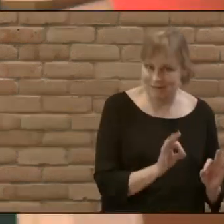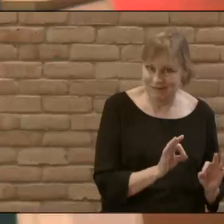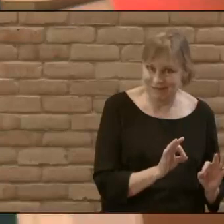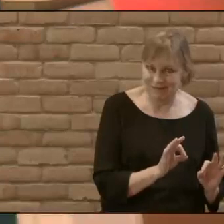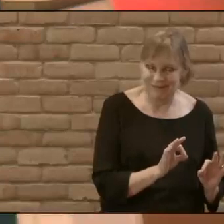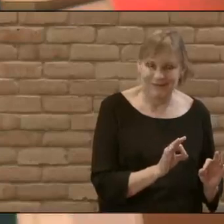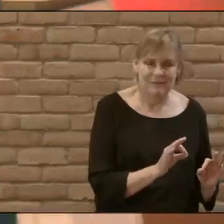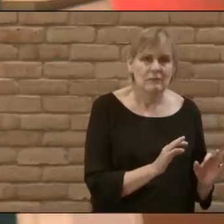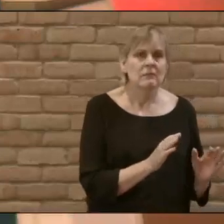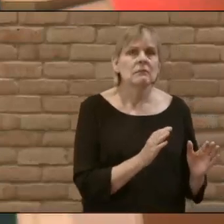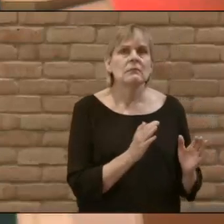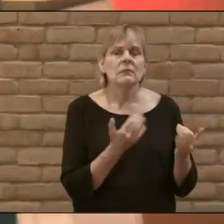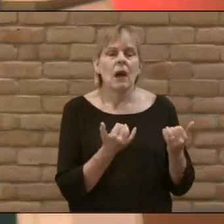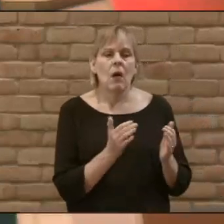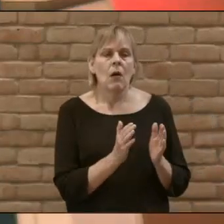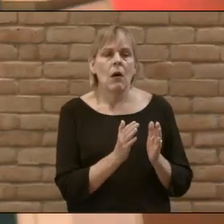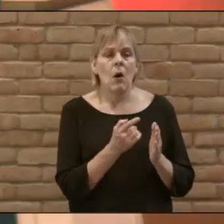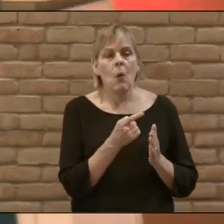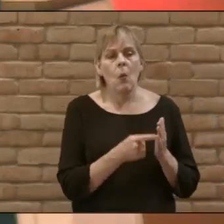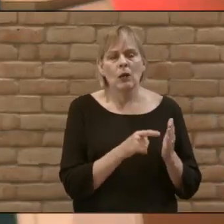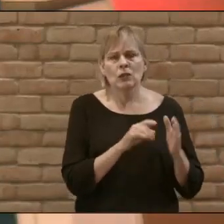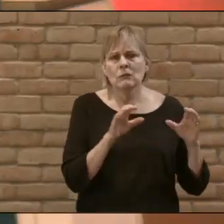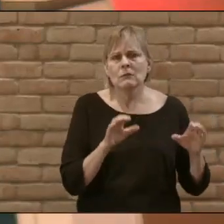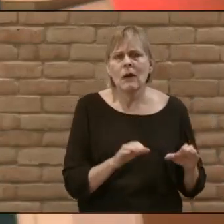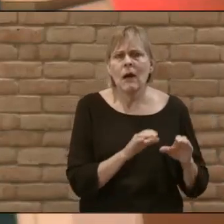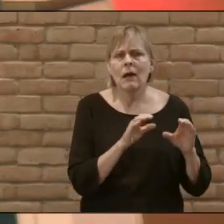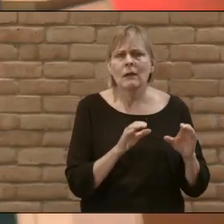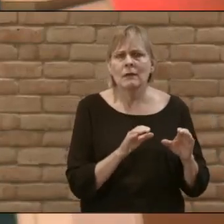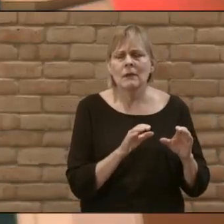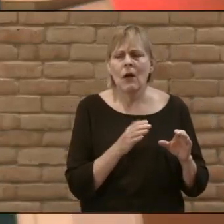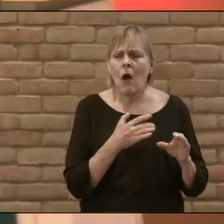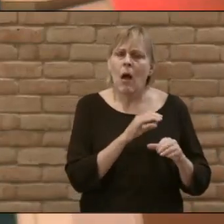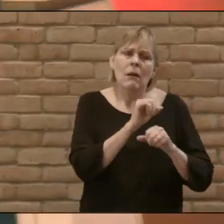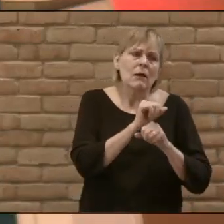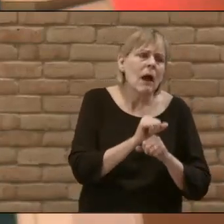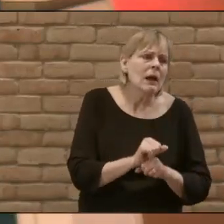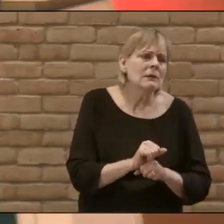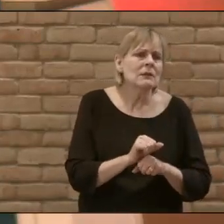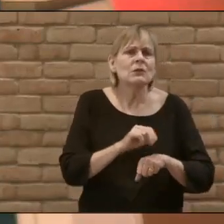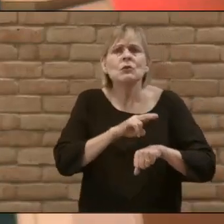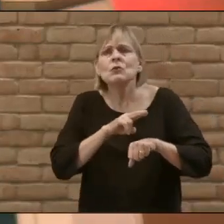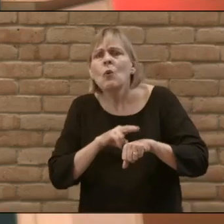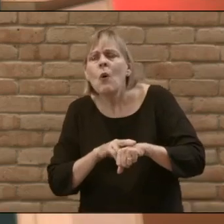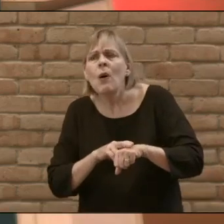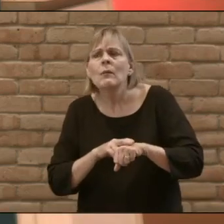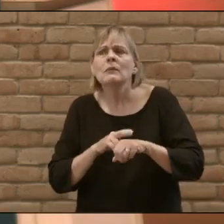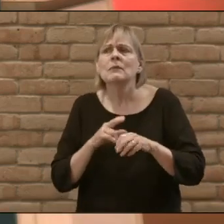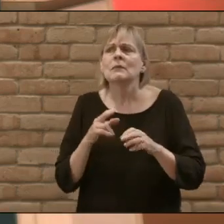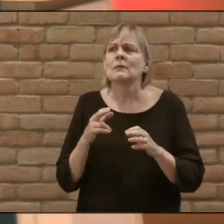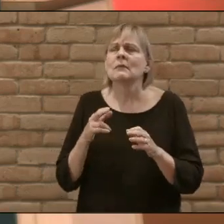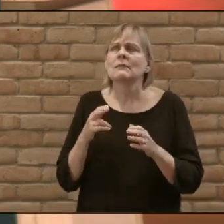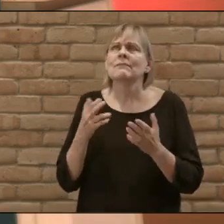but now everyone's going to realize exactly what she had done all of the customs all of the norms all of the